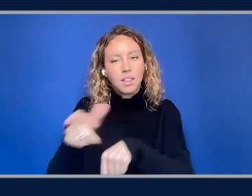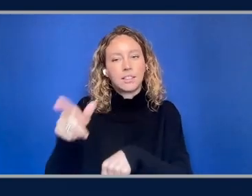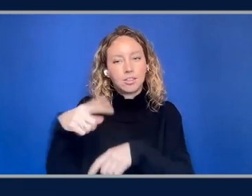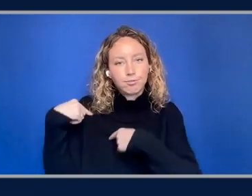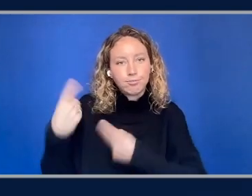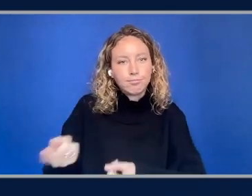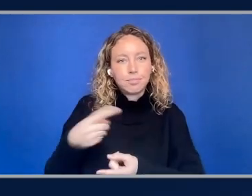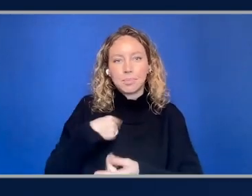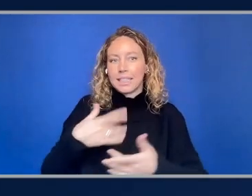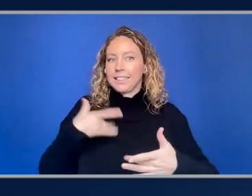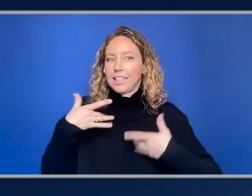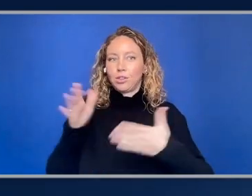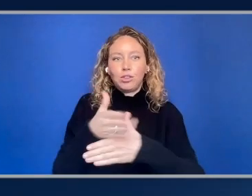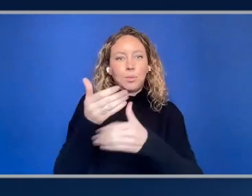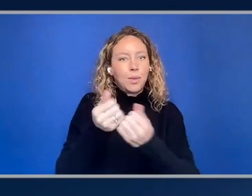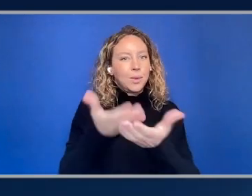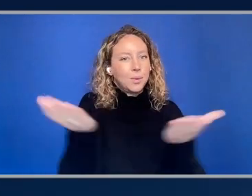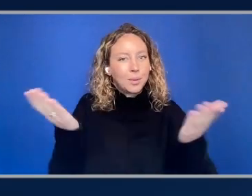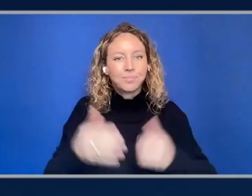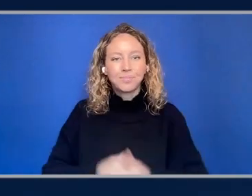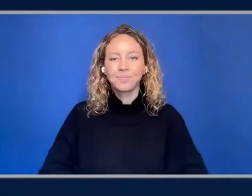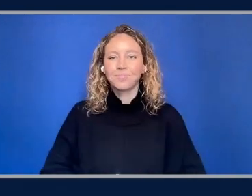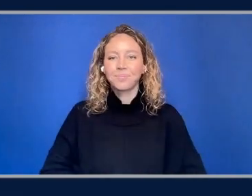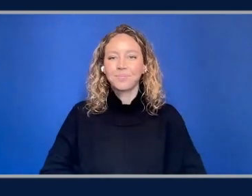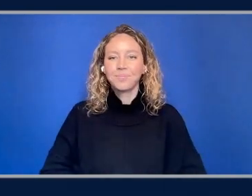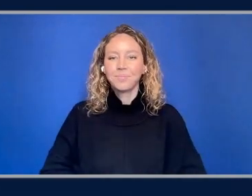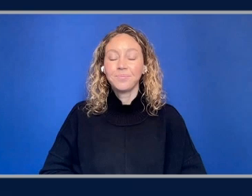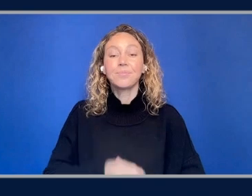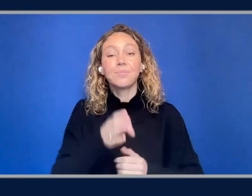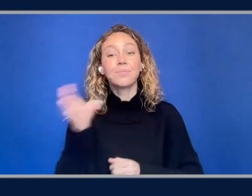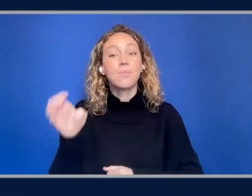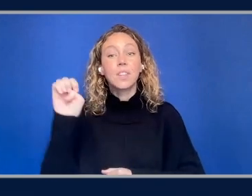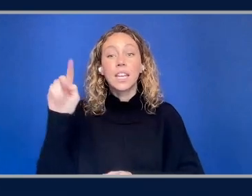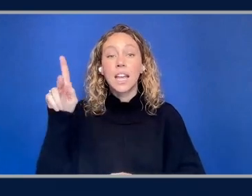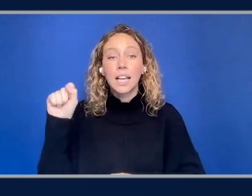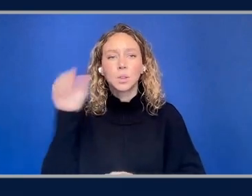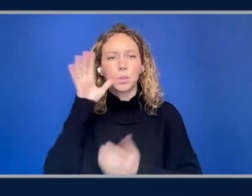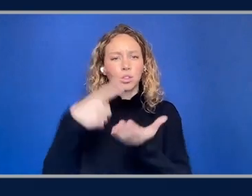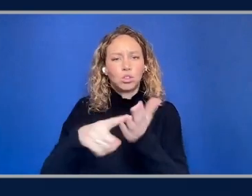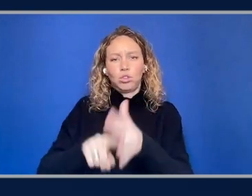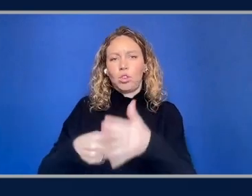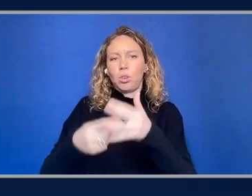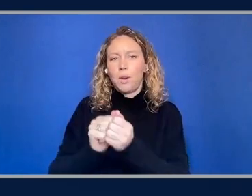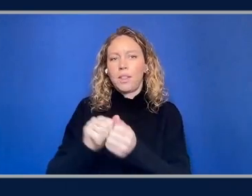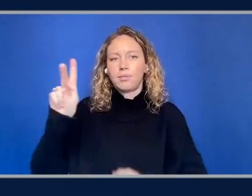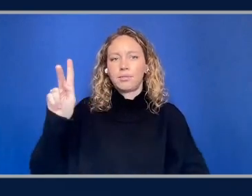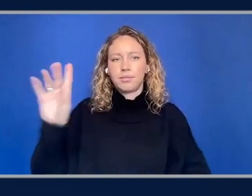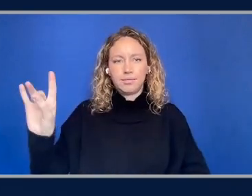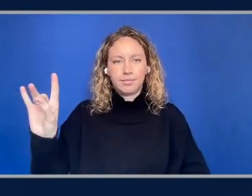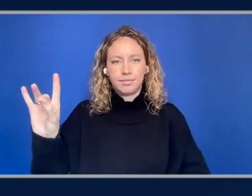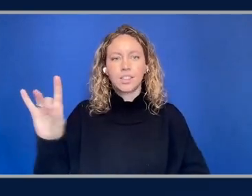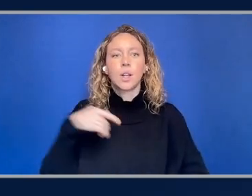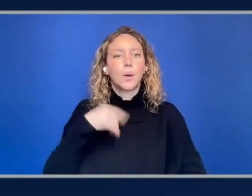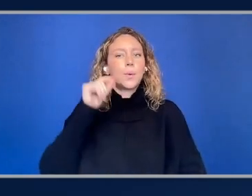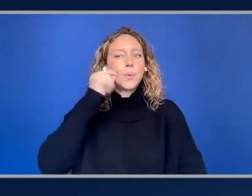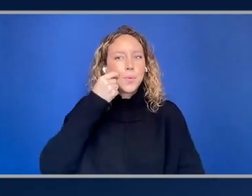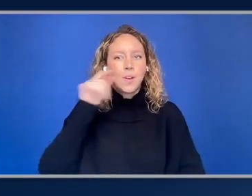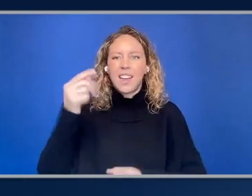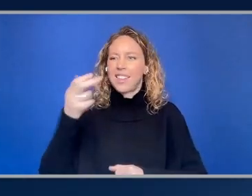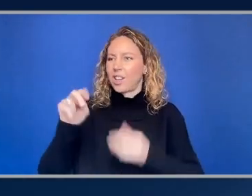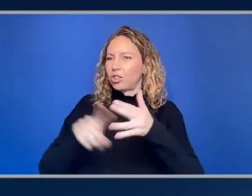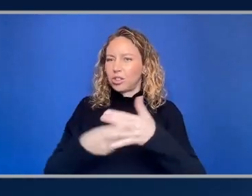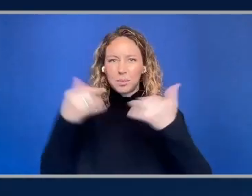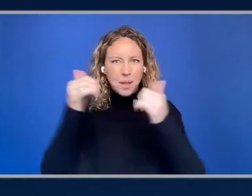all. Great. Yeah, so with EKS, let's start with the Kubernetes. Really cool thing, but then you start to play with it and you